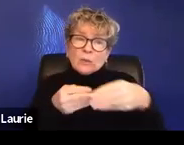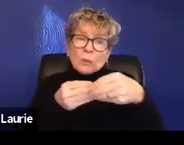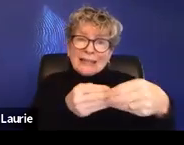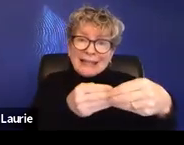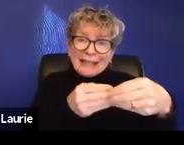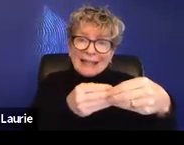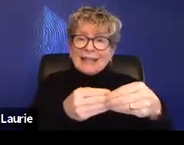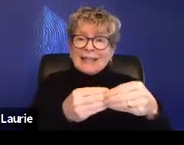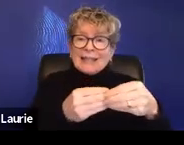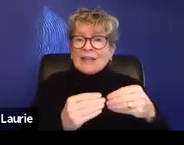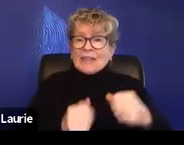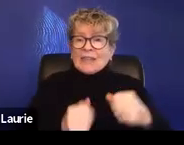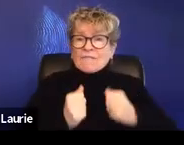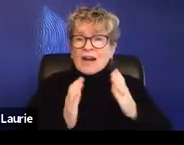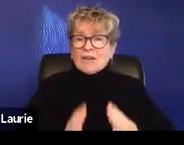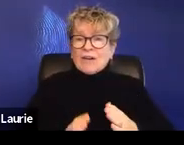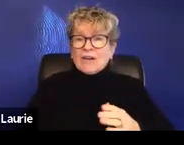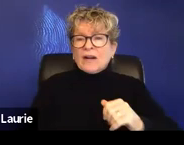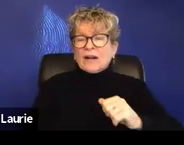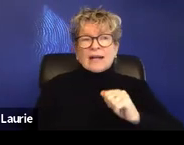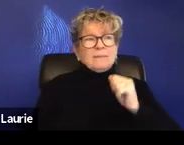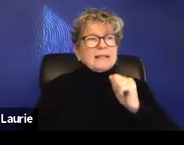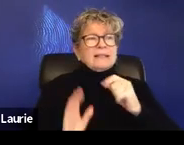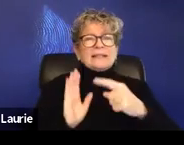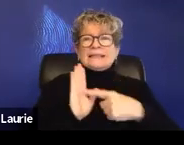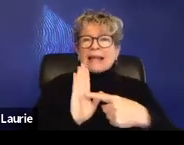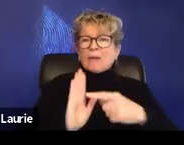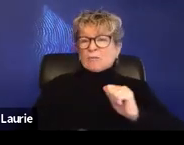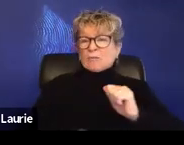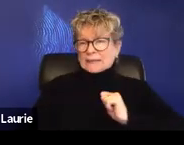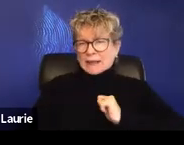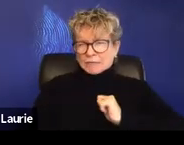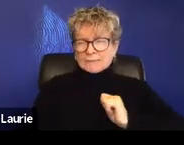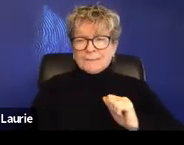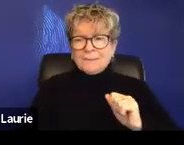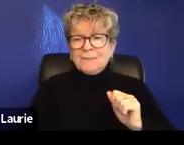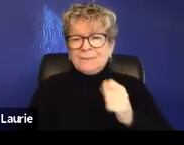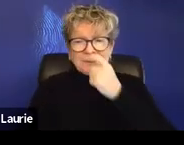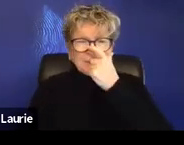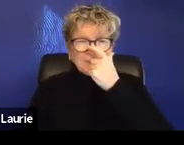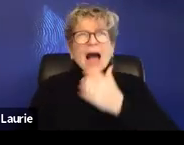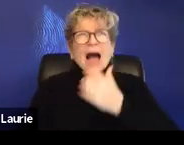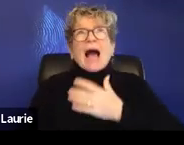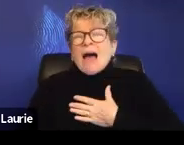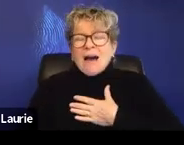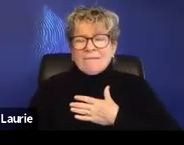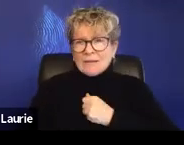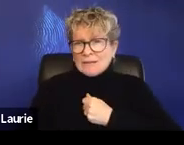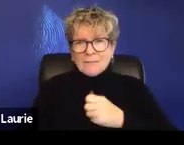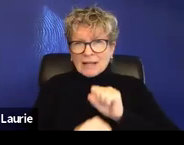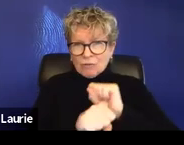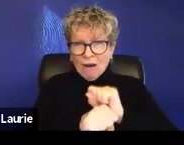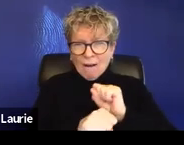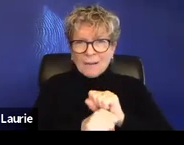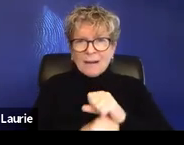So I'll use the example of myself. Um, you know, I love my job. I love being able